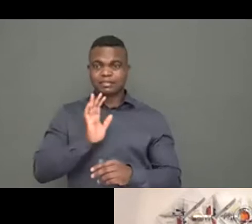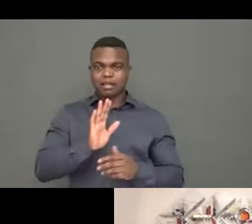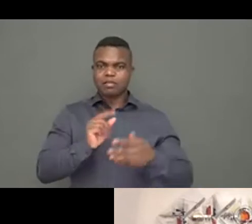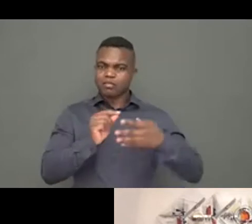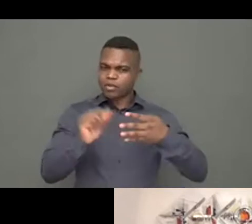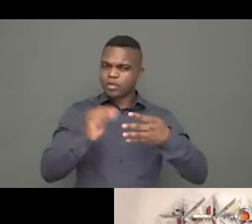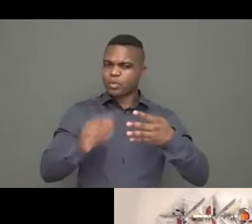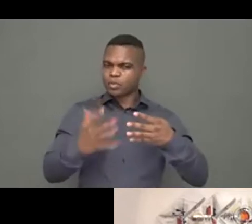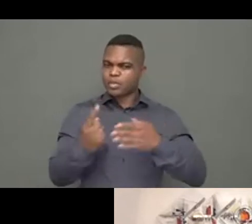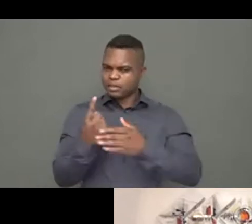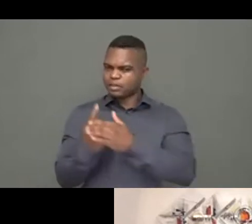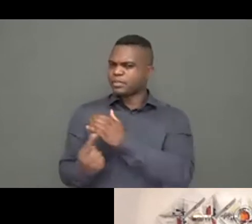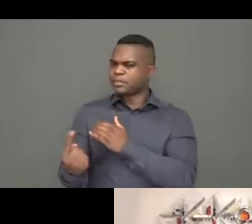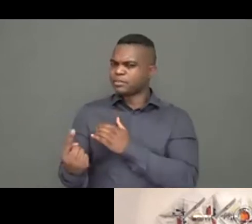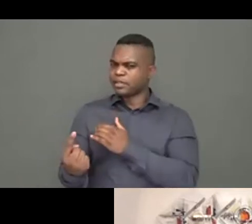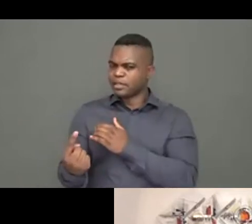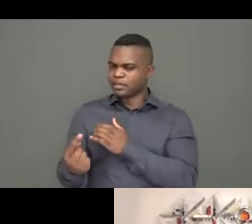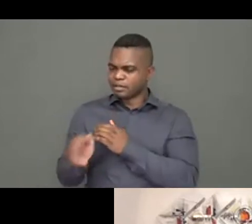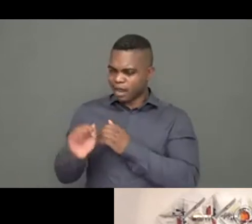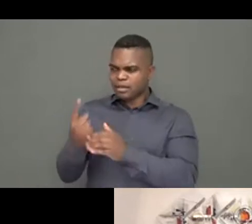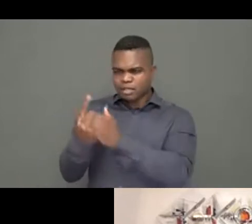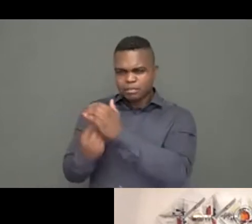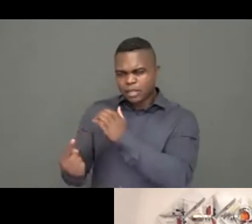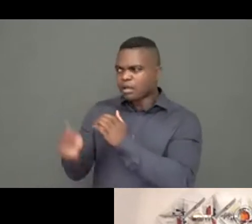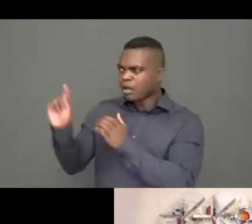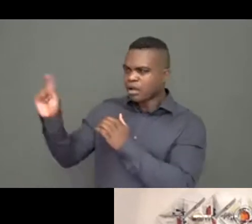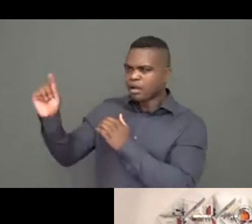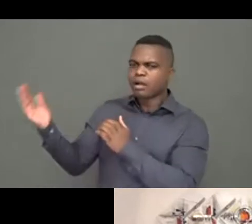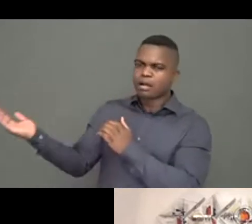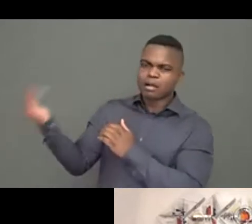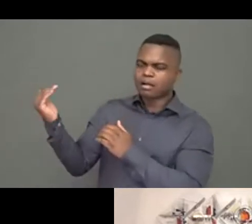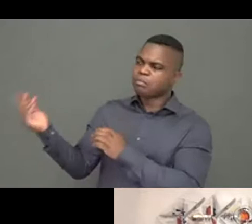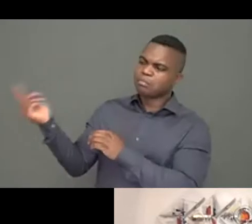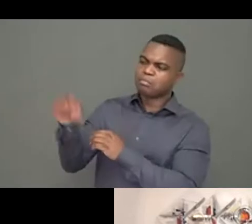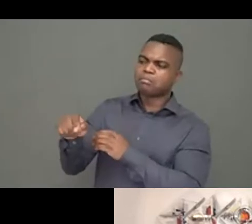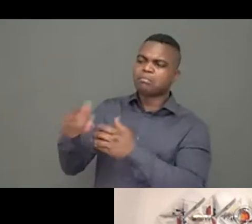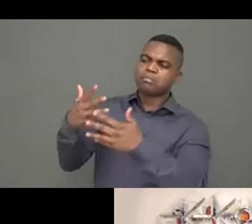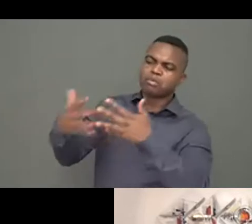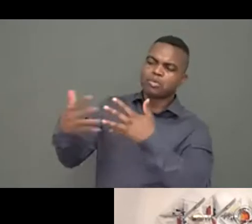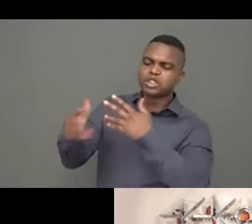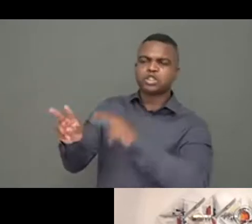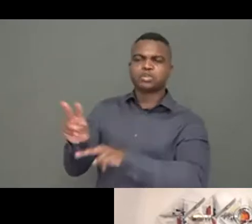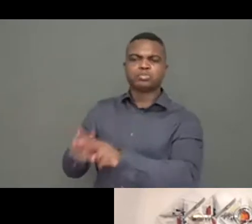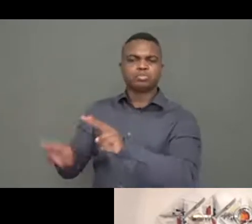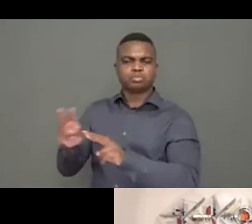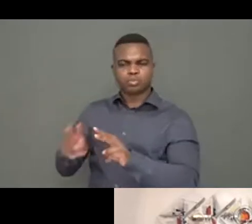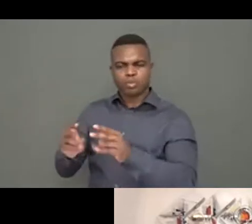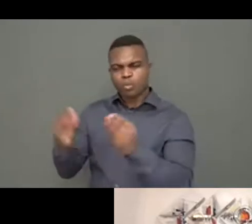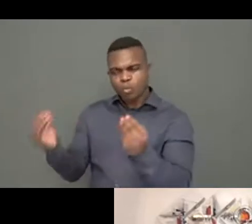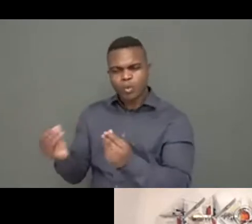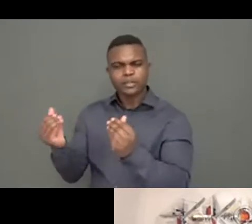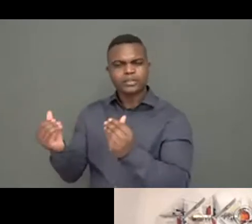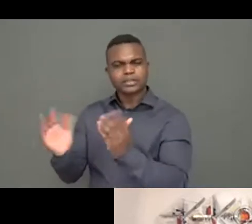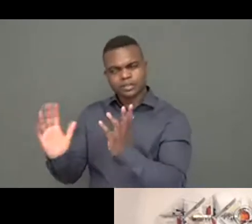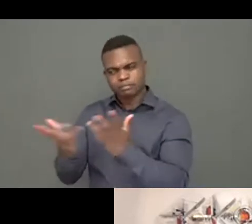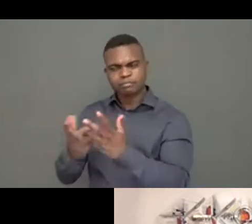Initiative, HCAI. They have a subsidy fund in place to cover